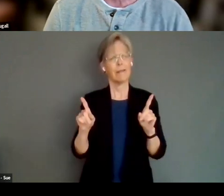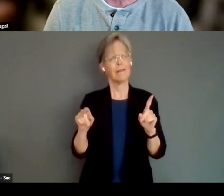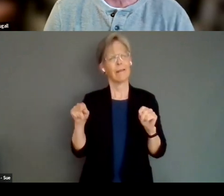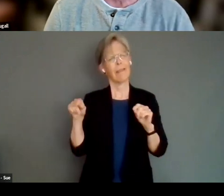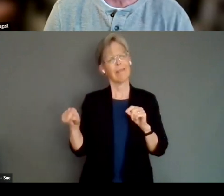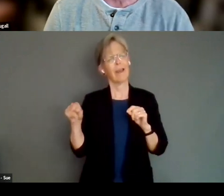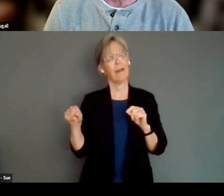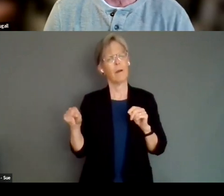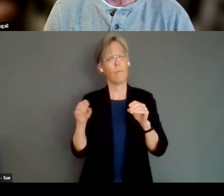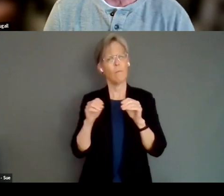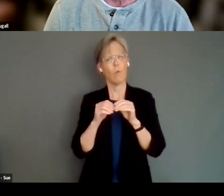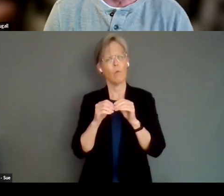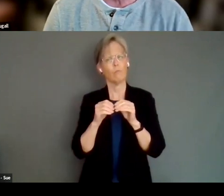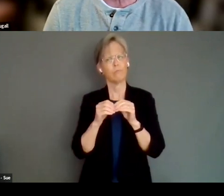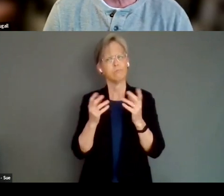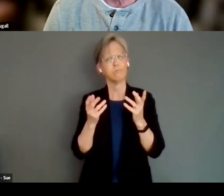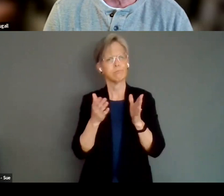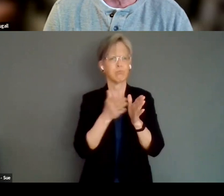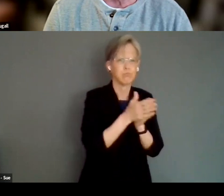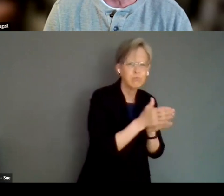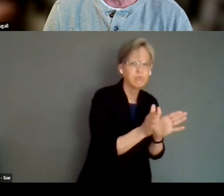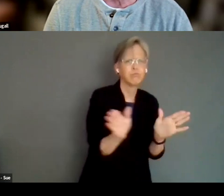for various